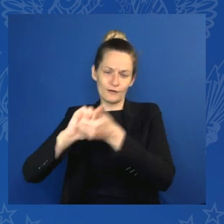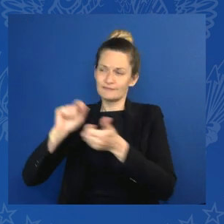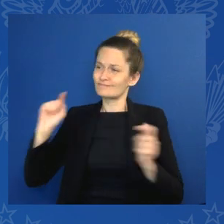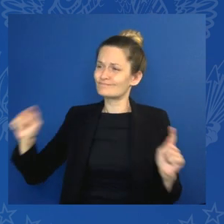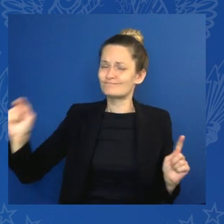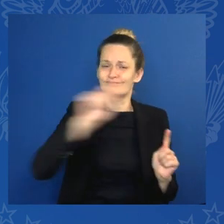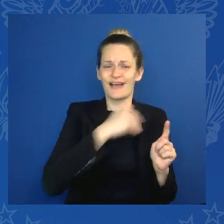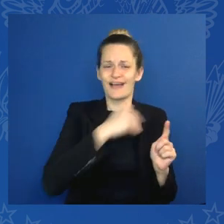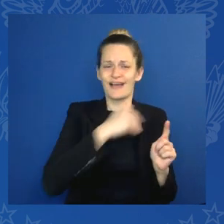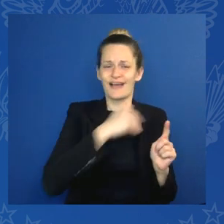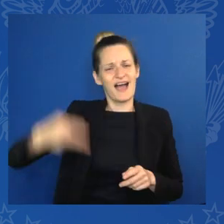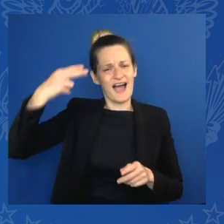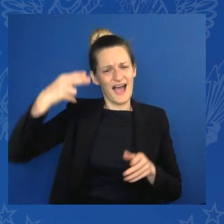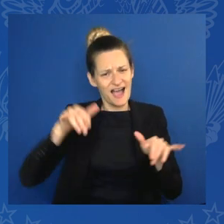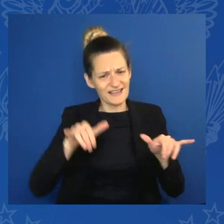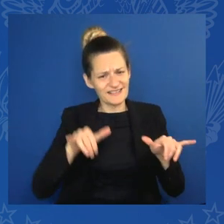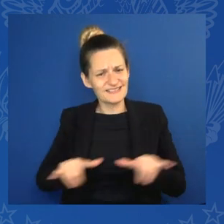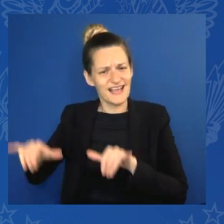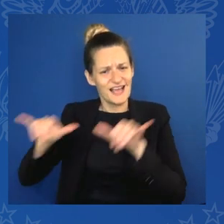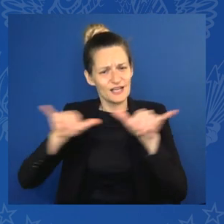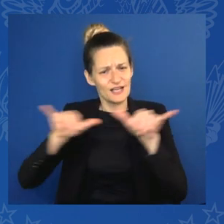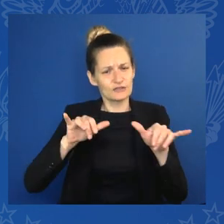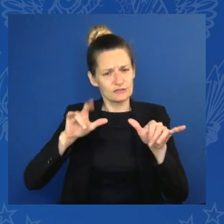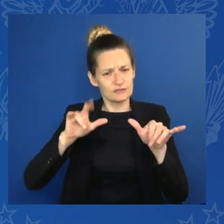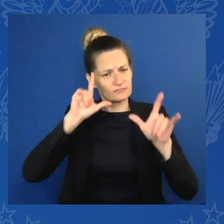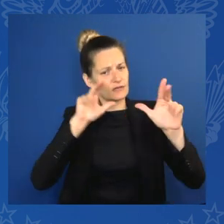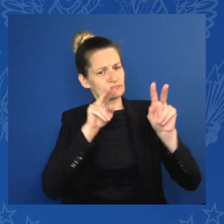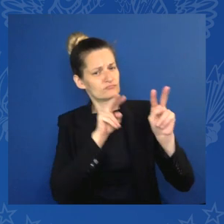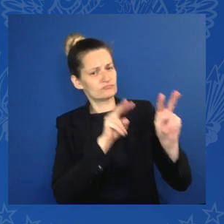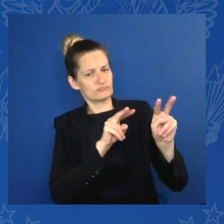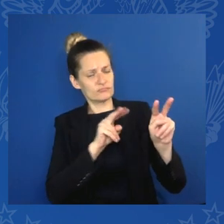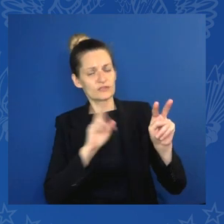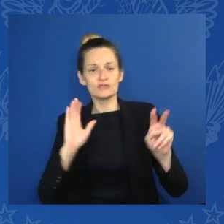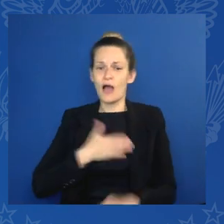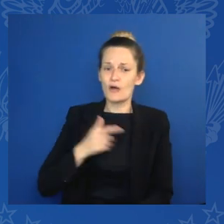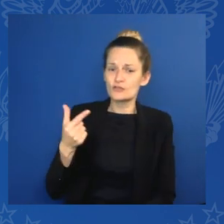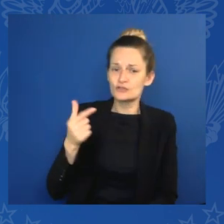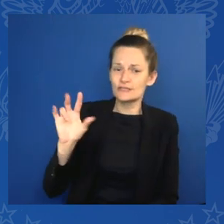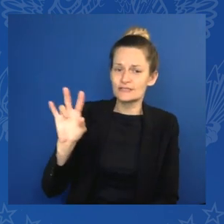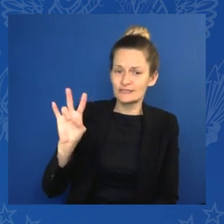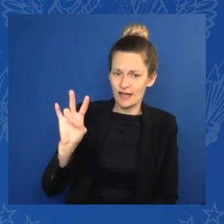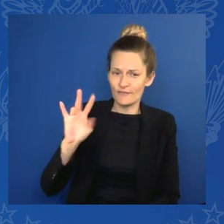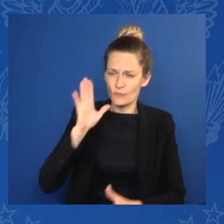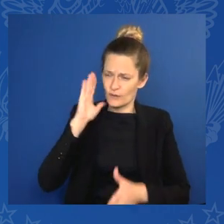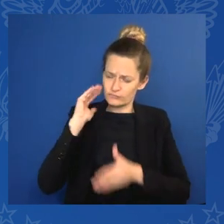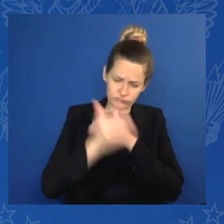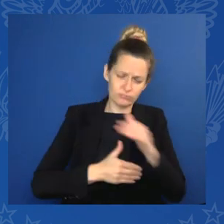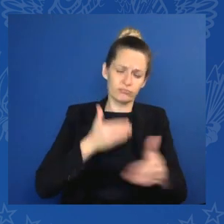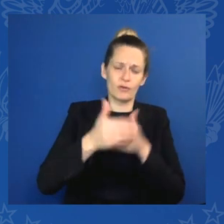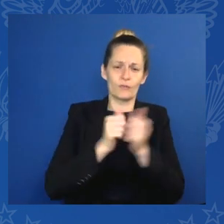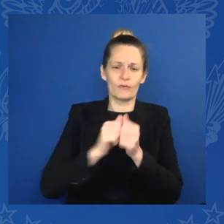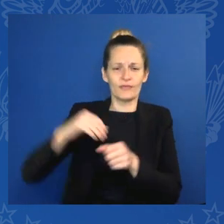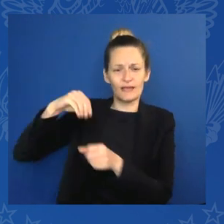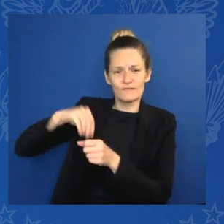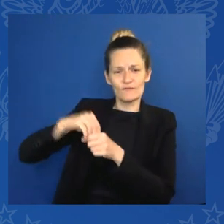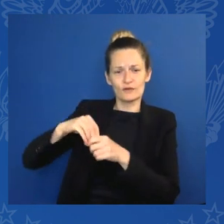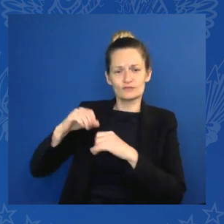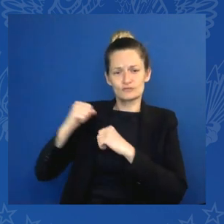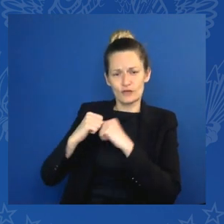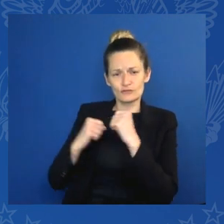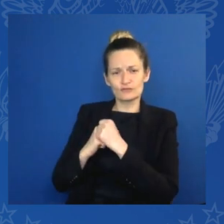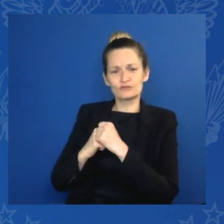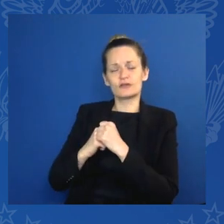G7 Partnership wants to drive forward infrastructure that's sustainable, inclusive, resilient, and high-quality